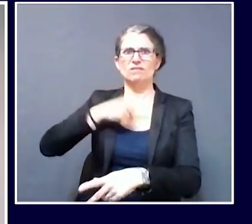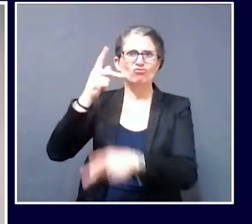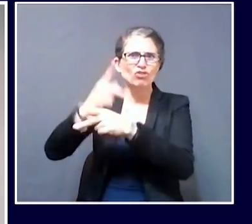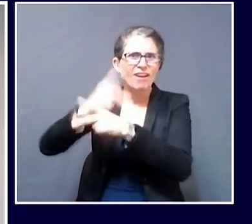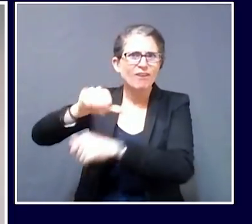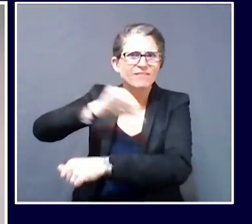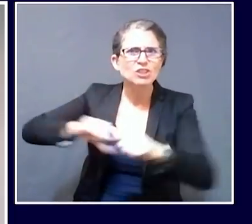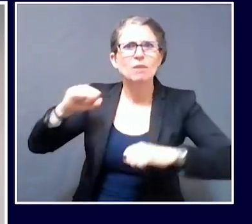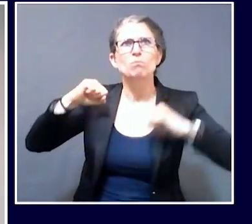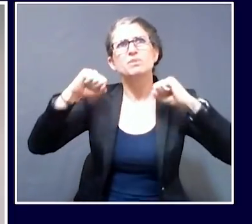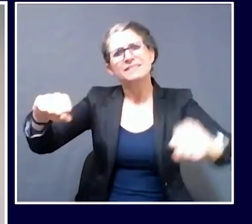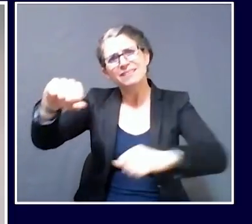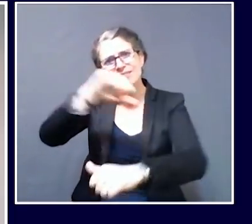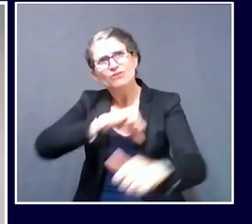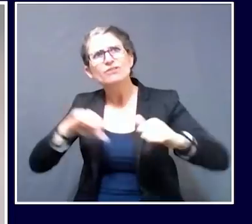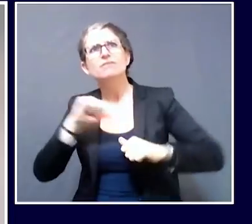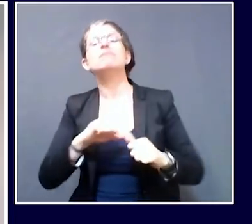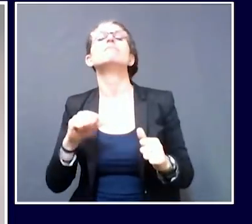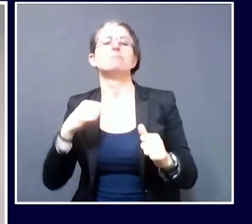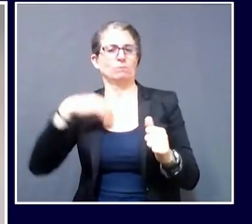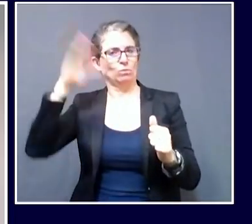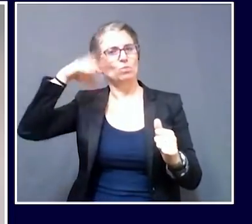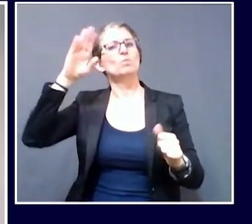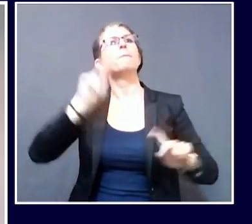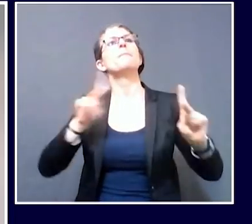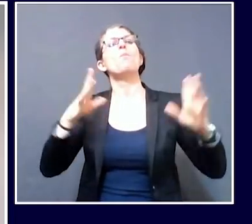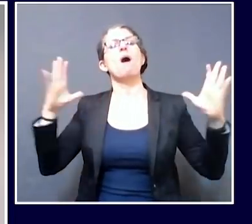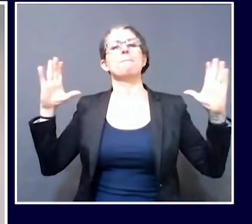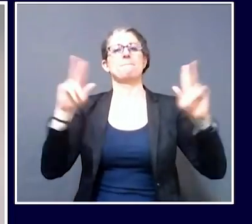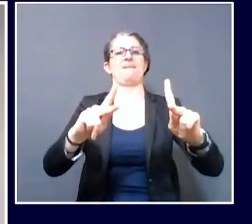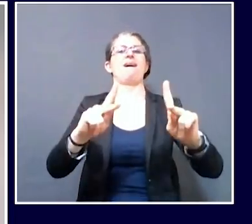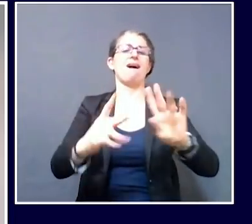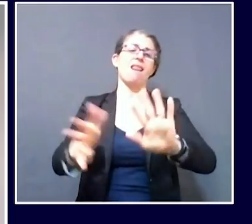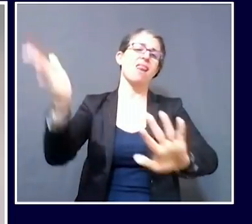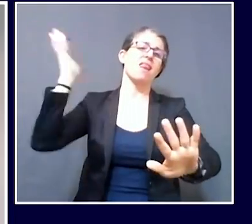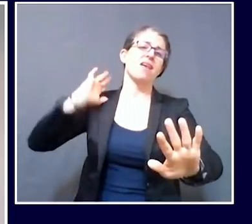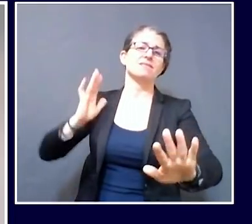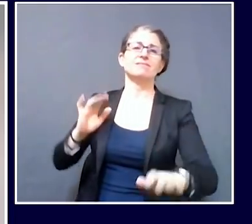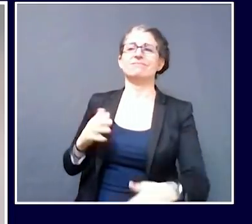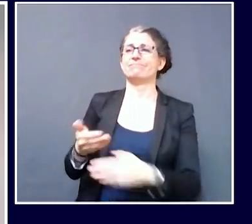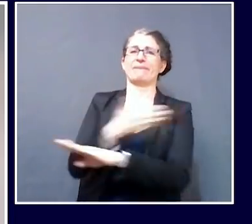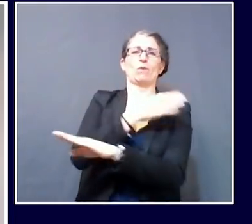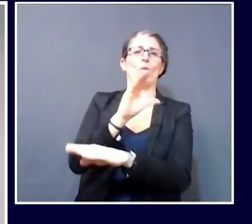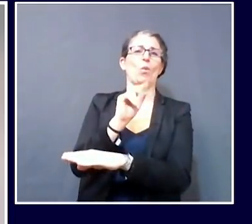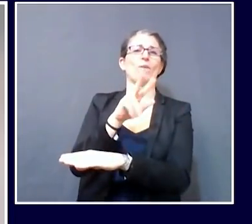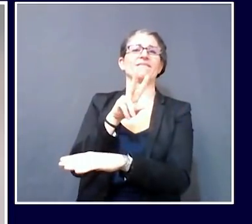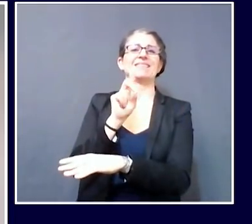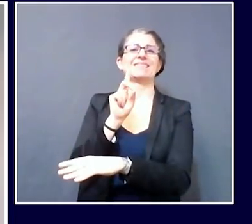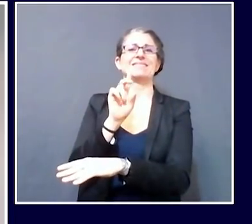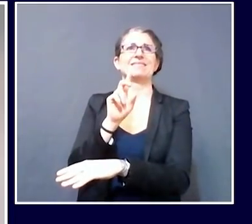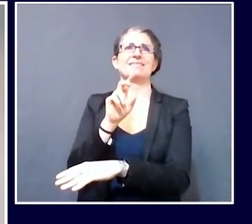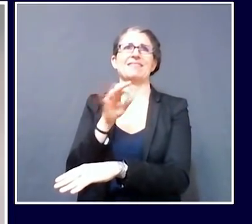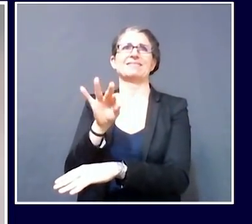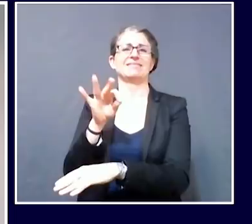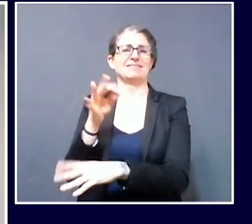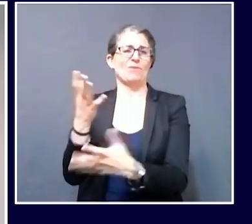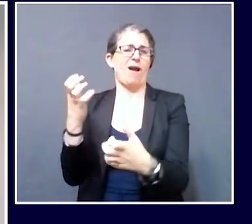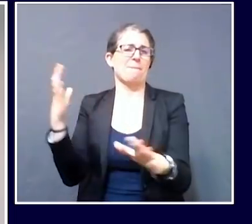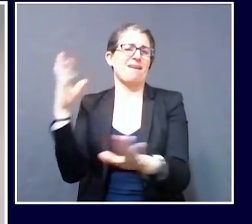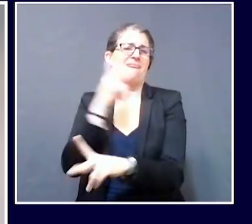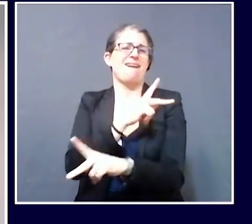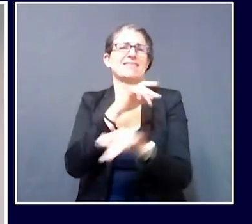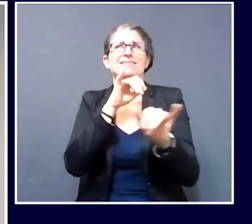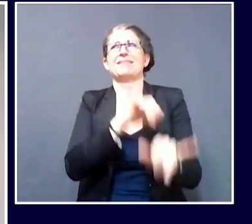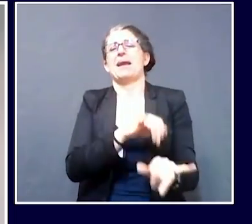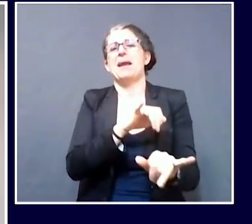reopening, that's not going to be an immediate resumption of normal activity. But we are trying to balance those things, because we know that fatigue